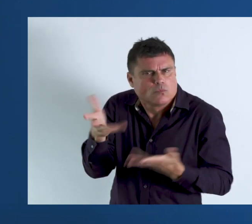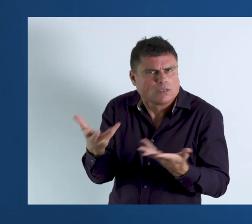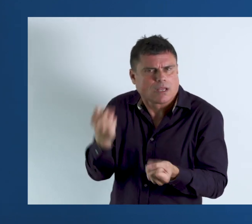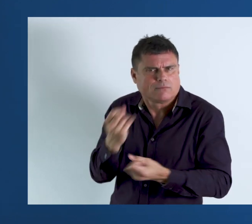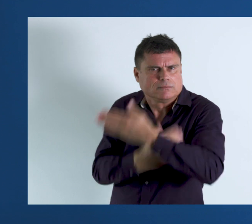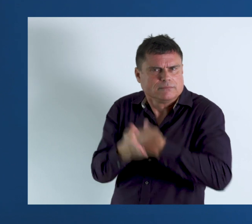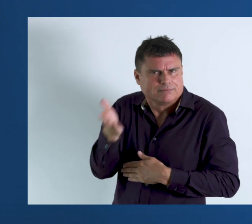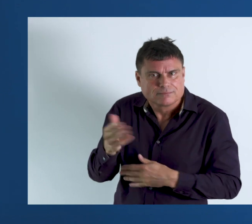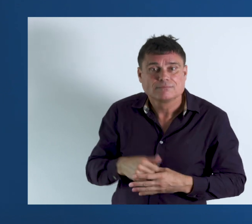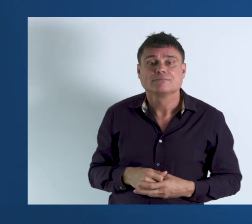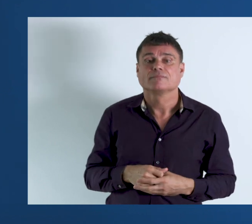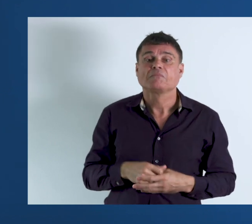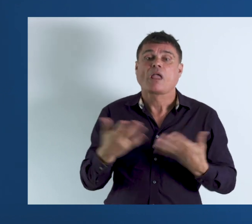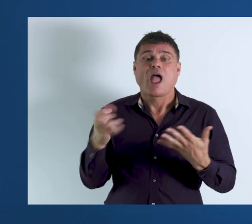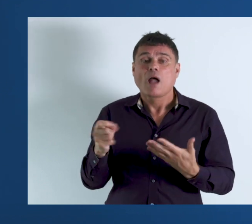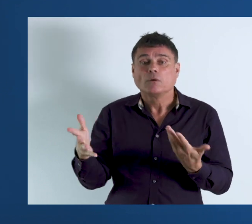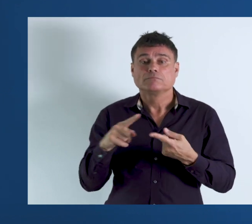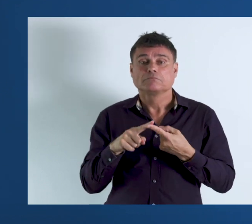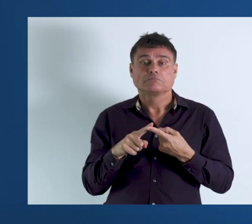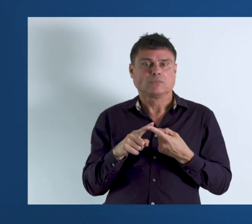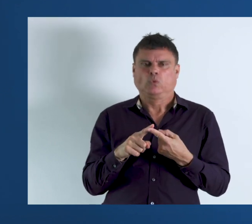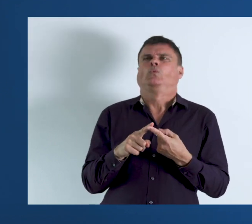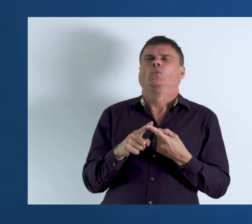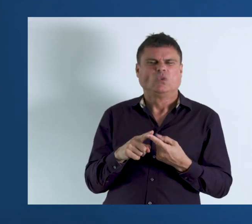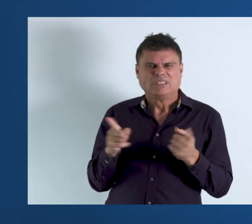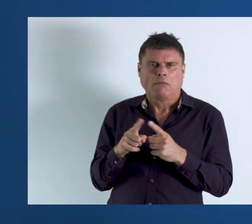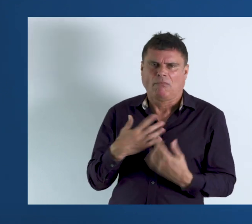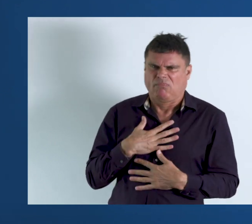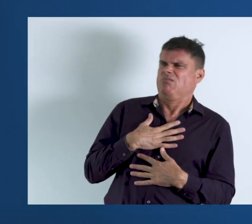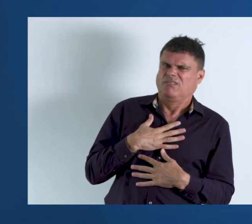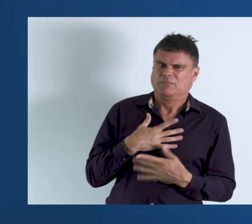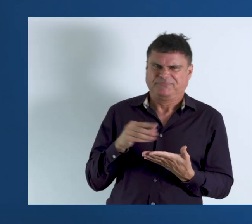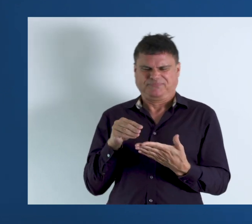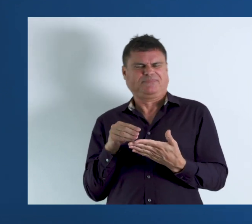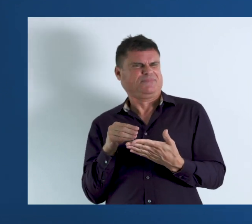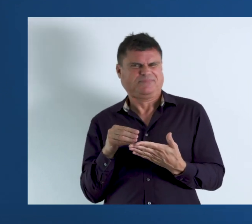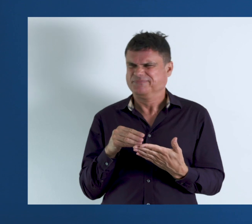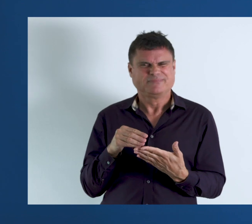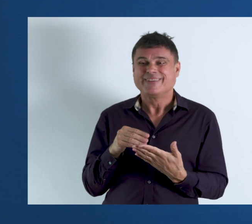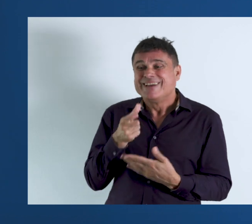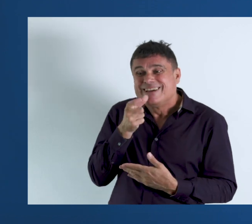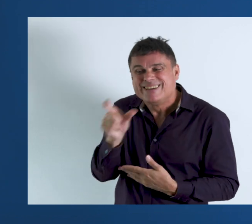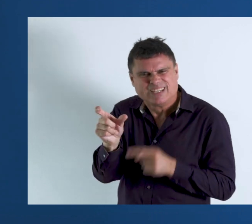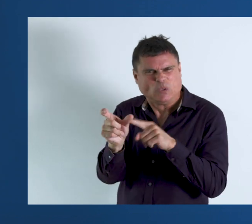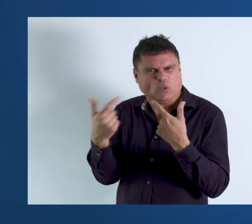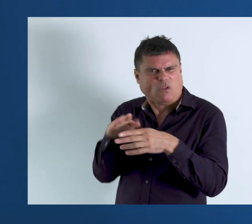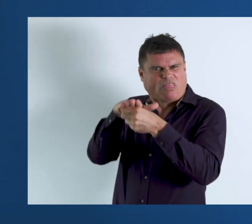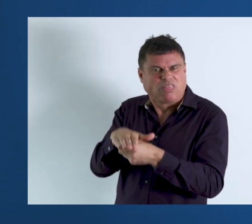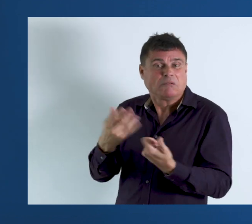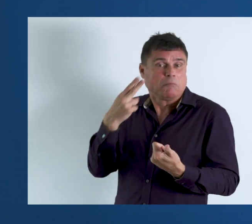disability? And the response categories that are offered to respondents are the following. Blind,